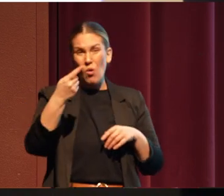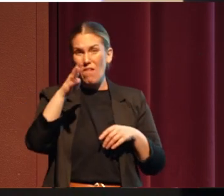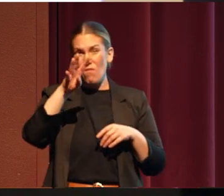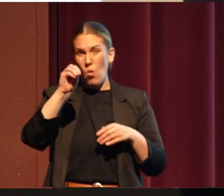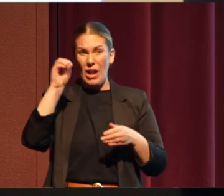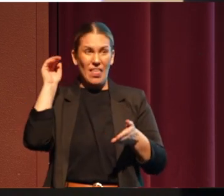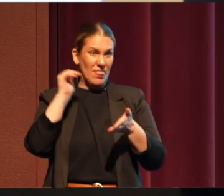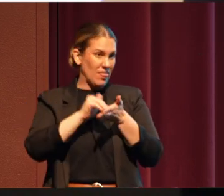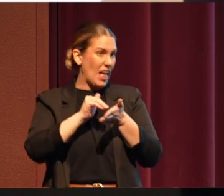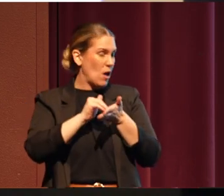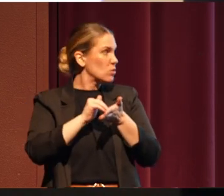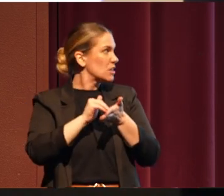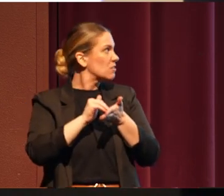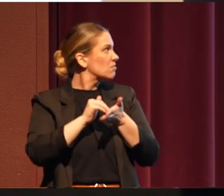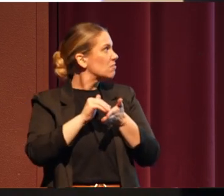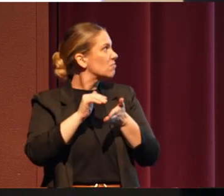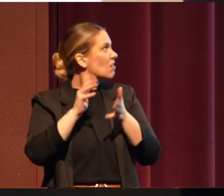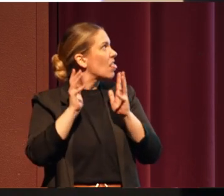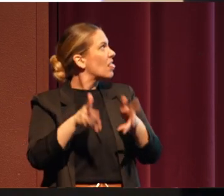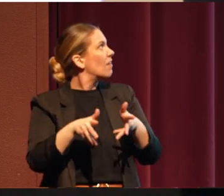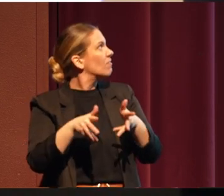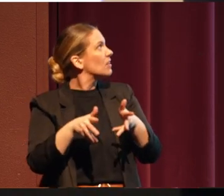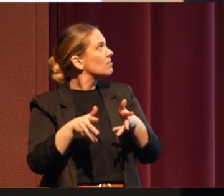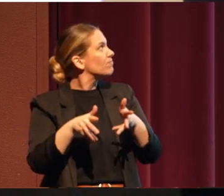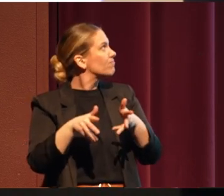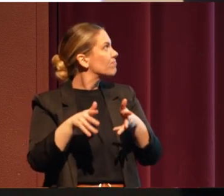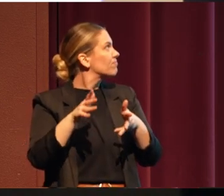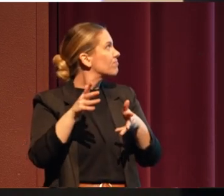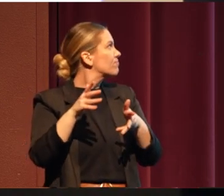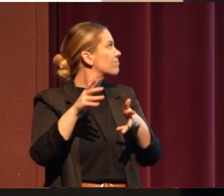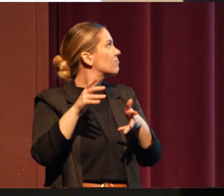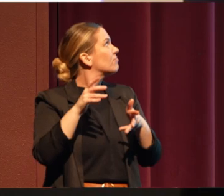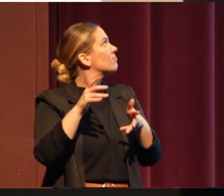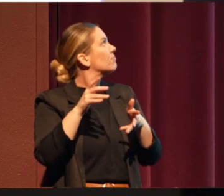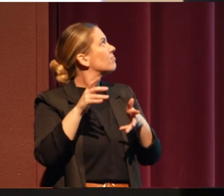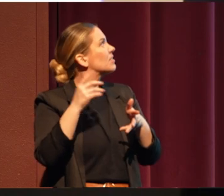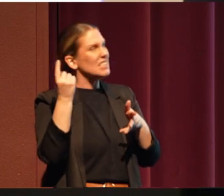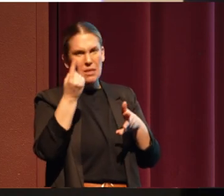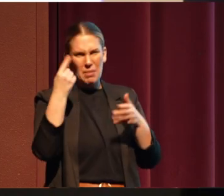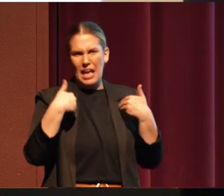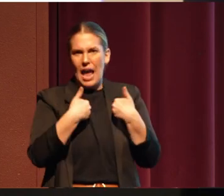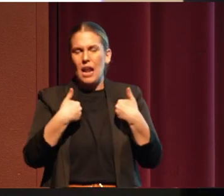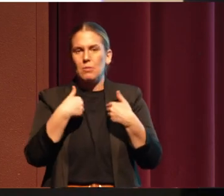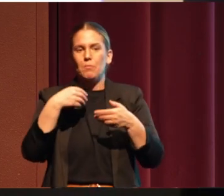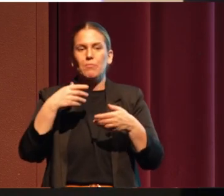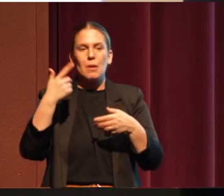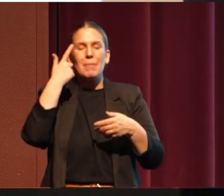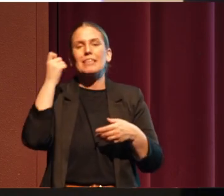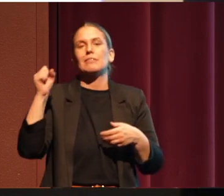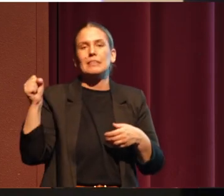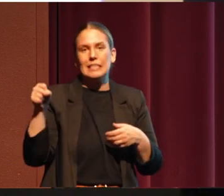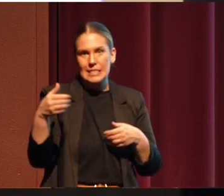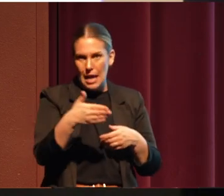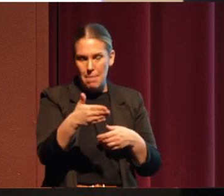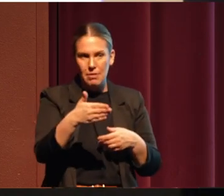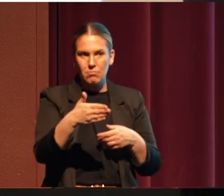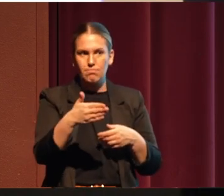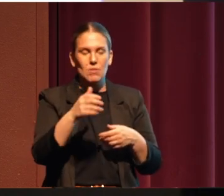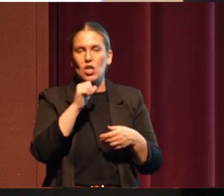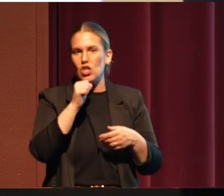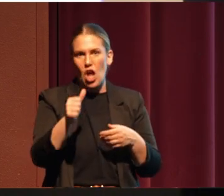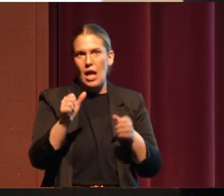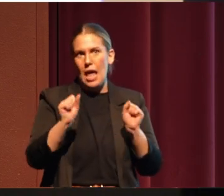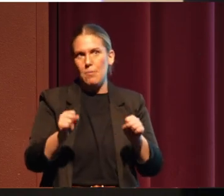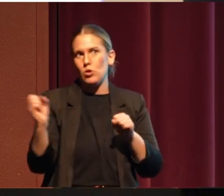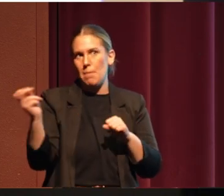Because they are dying in a toxic water system. So our house is not clean right now to welcome the salmon back. There